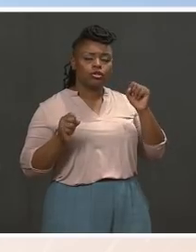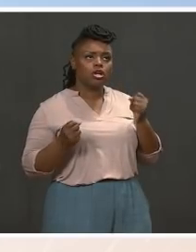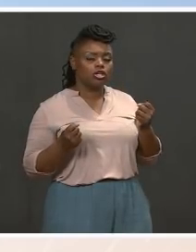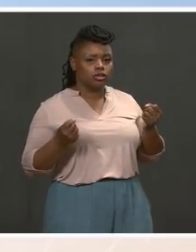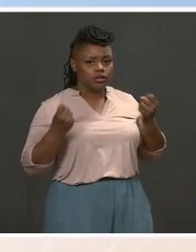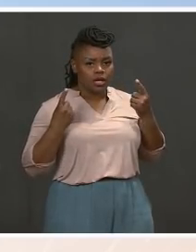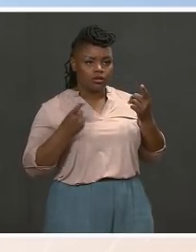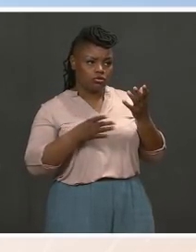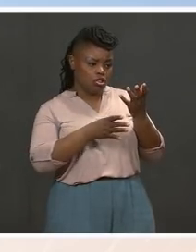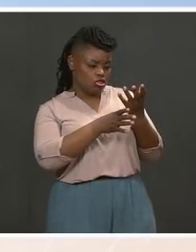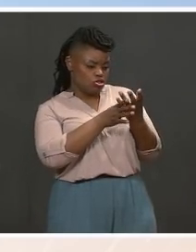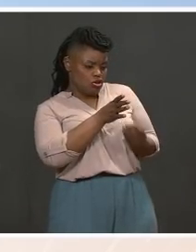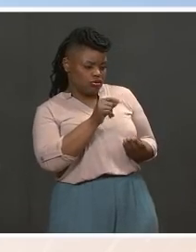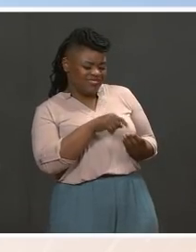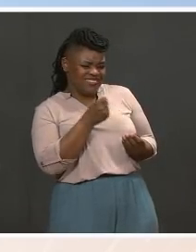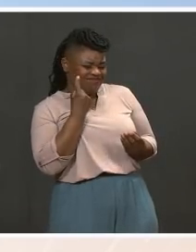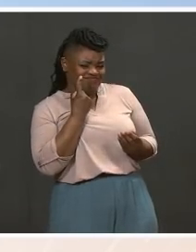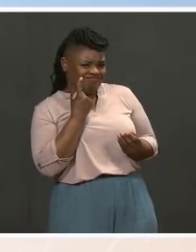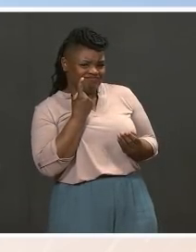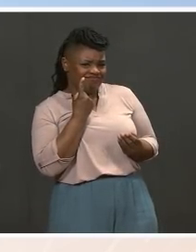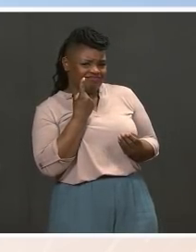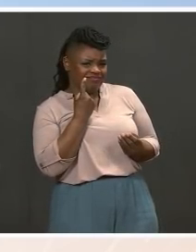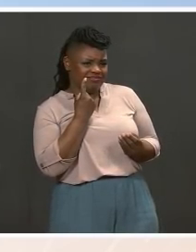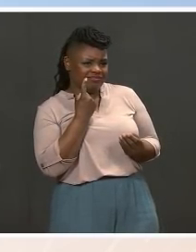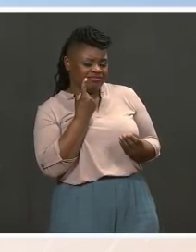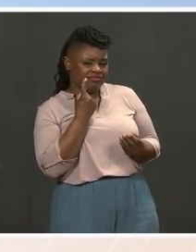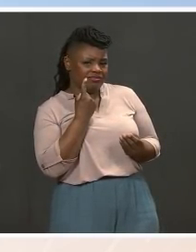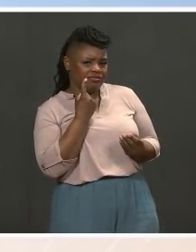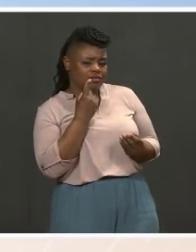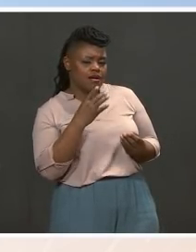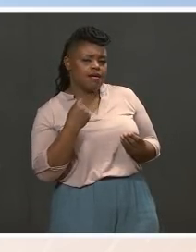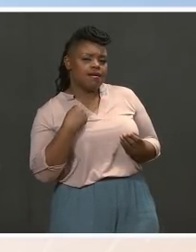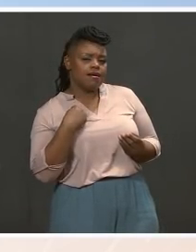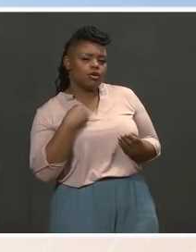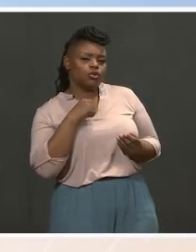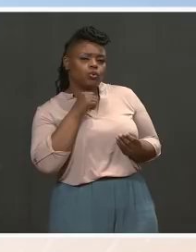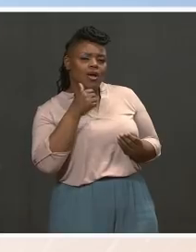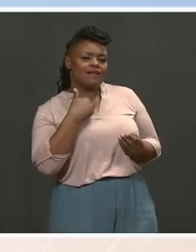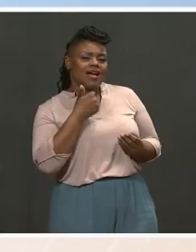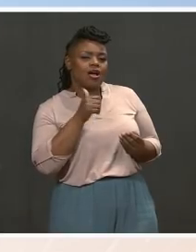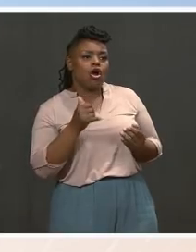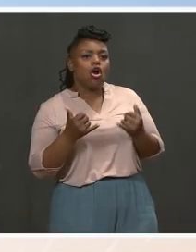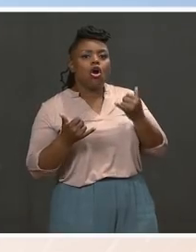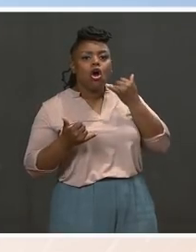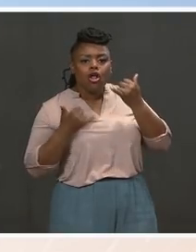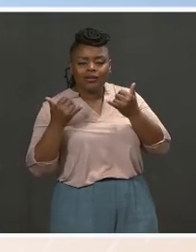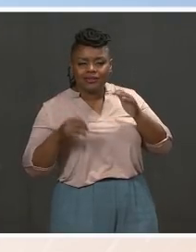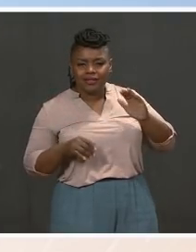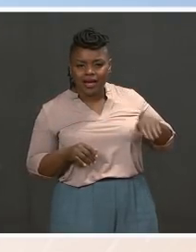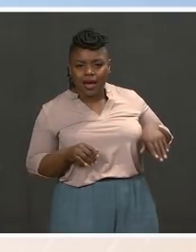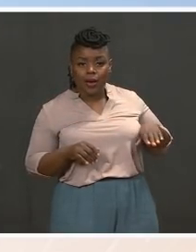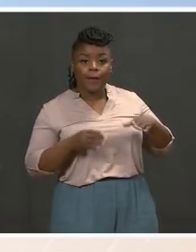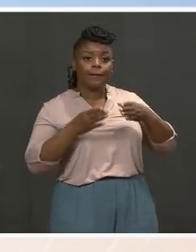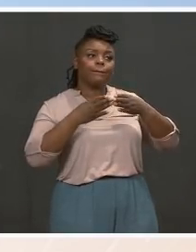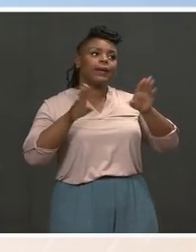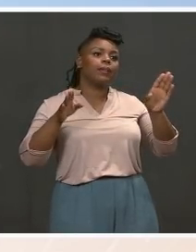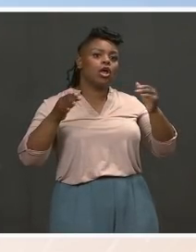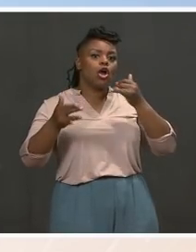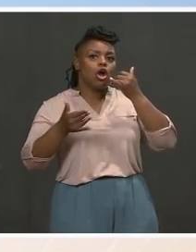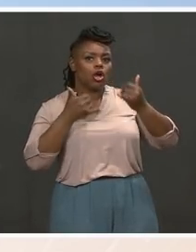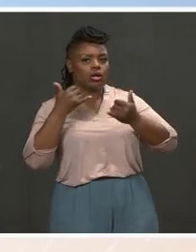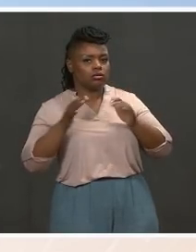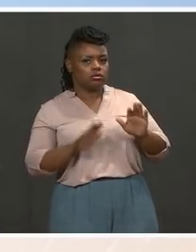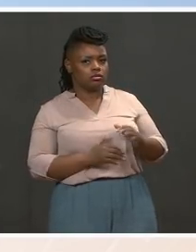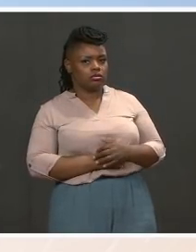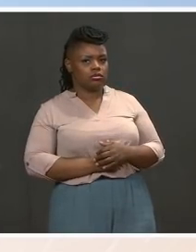out those calls. I can check and see if there's anything that has – that he has done that he'd be comfortable conveying to all of you. Can I just do one more on MS. Sure. Go ahead. Could